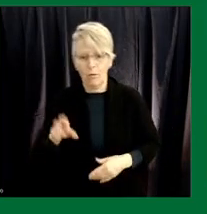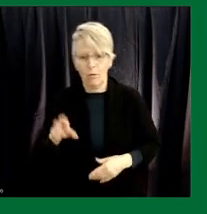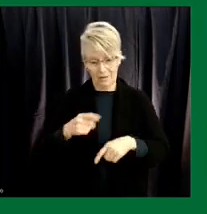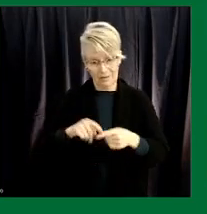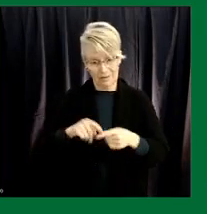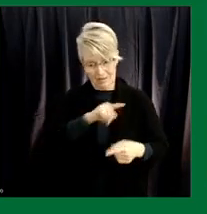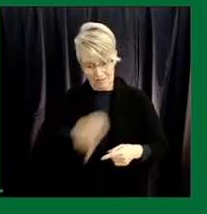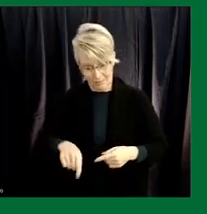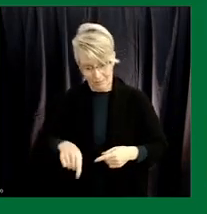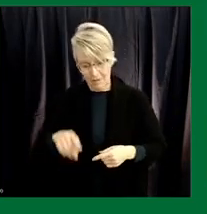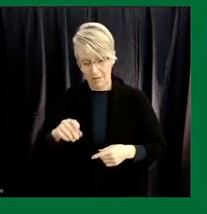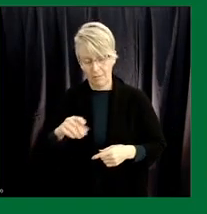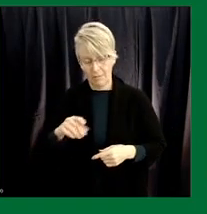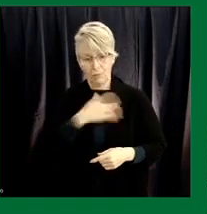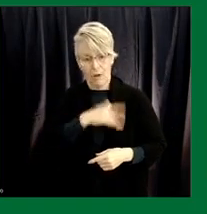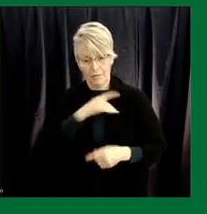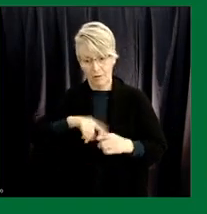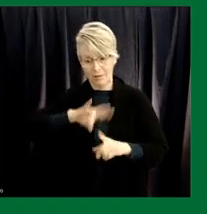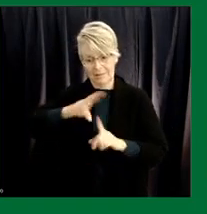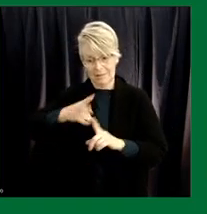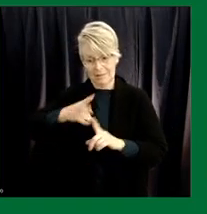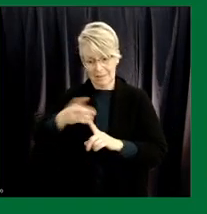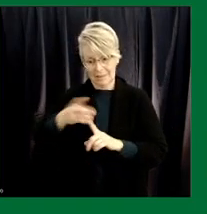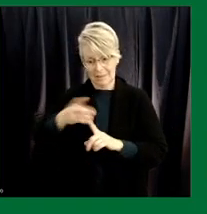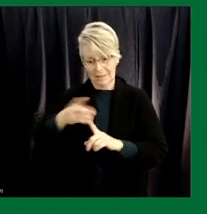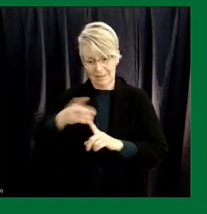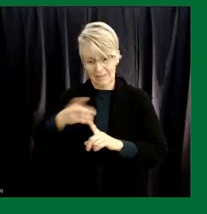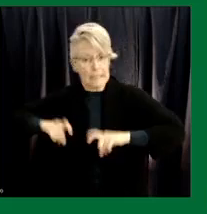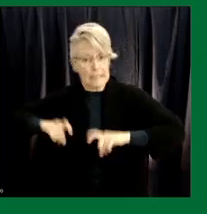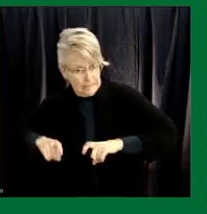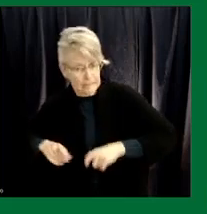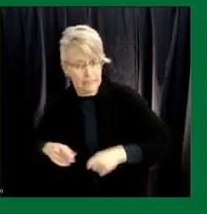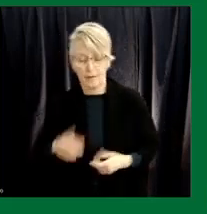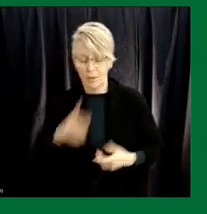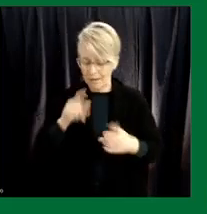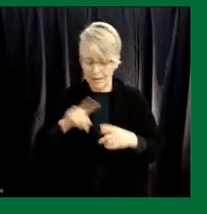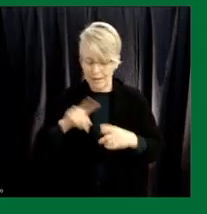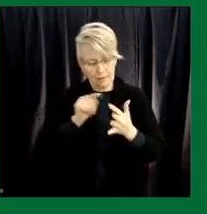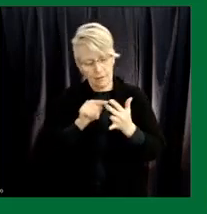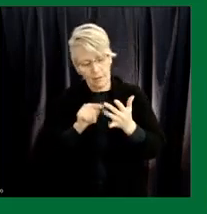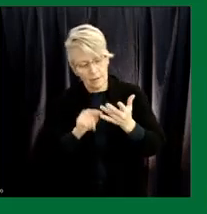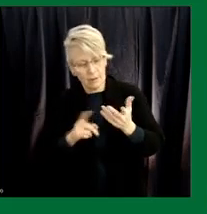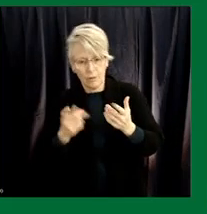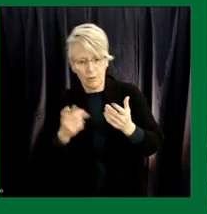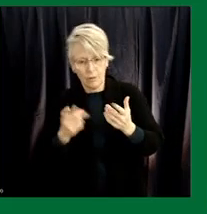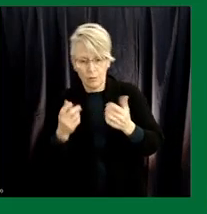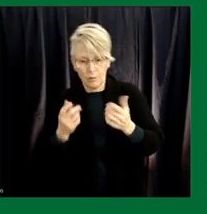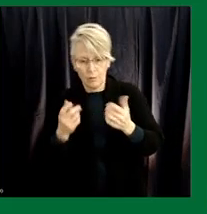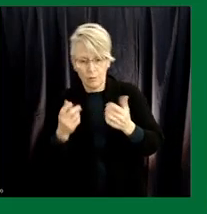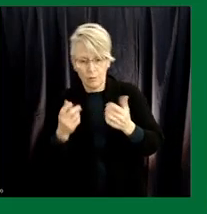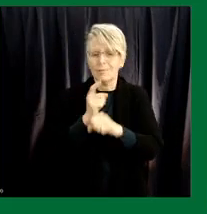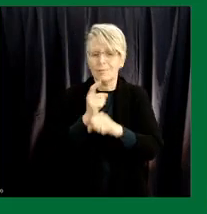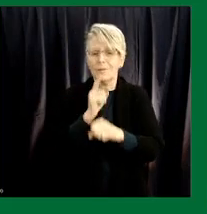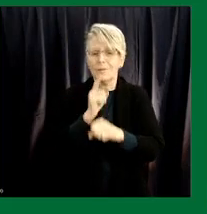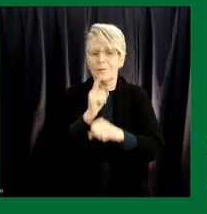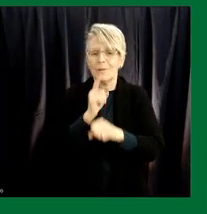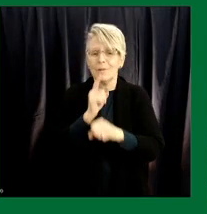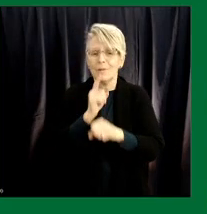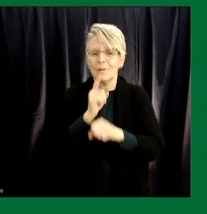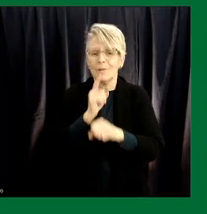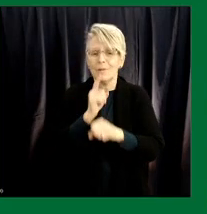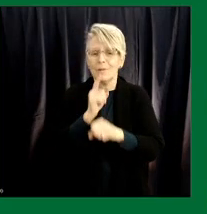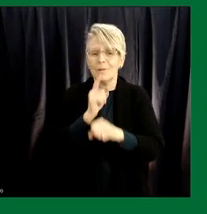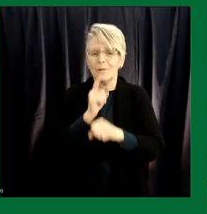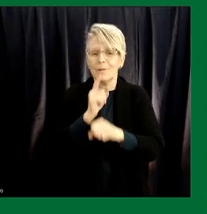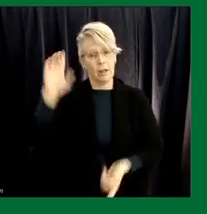all measures that will be important plus all the other steps we're doing to continue to keep our case numbers trending downwards